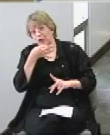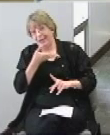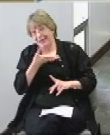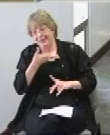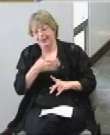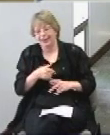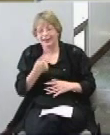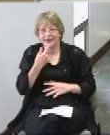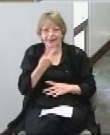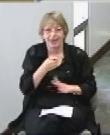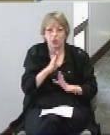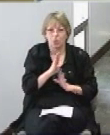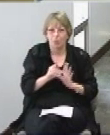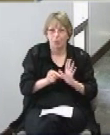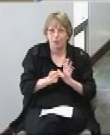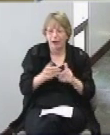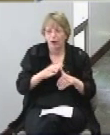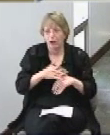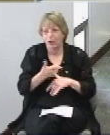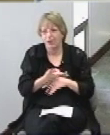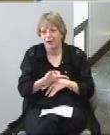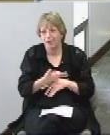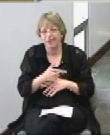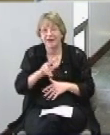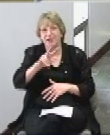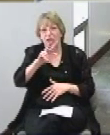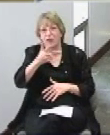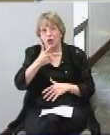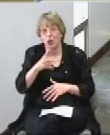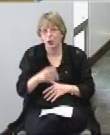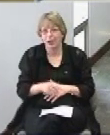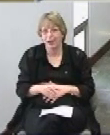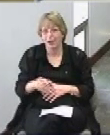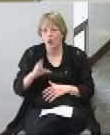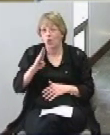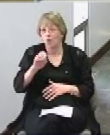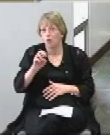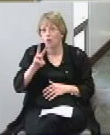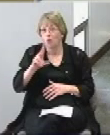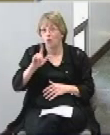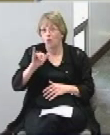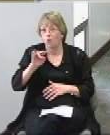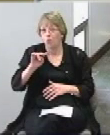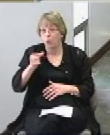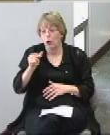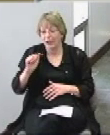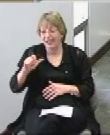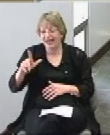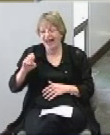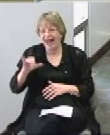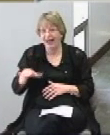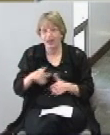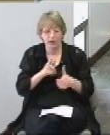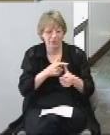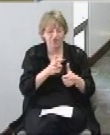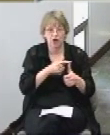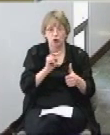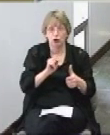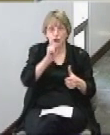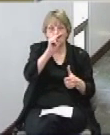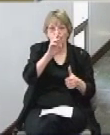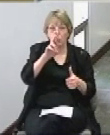background on them this will be the third bowling alley that they've built from the ground up the first one was North Rock lanes